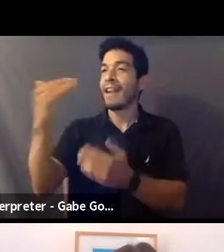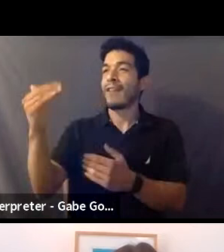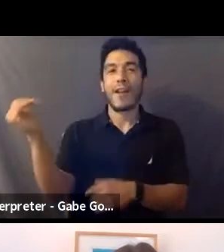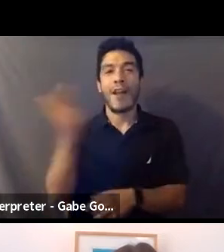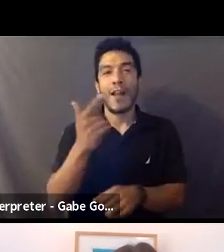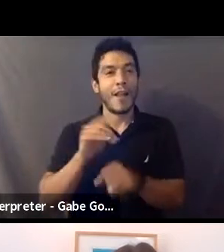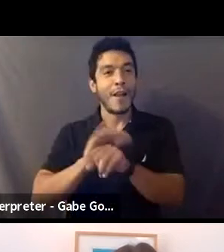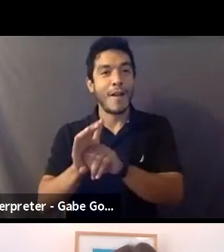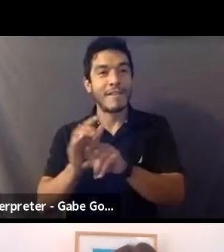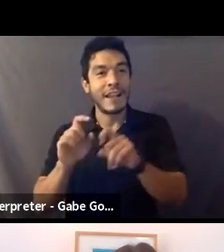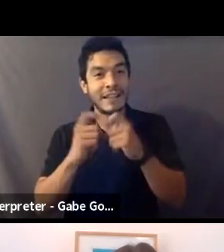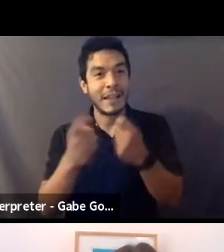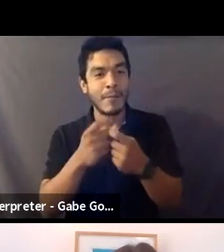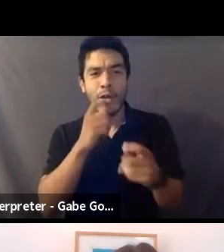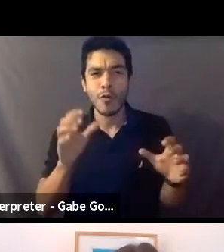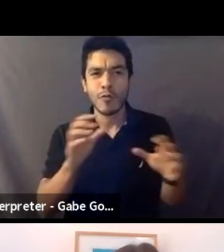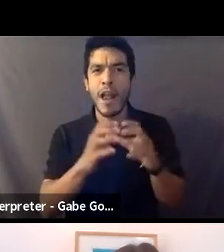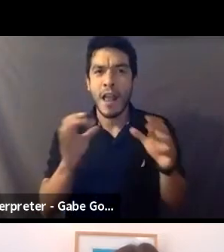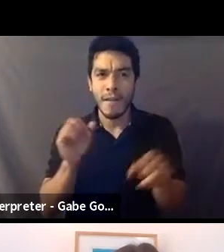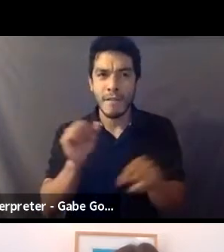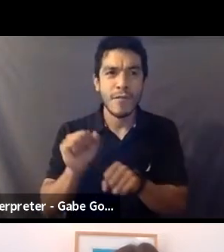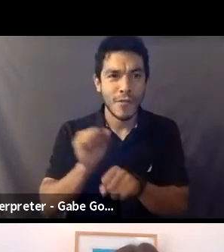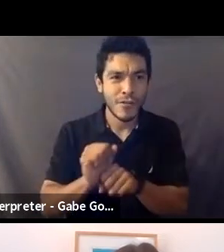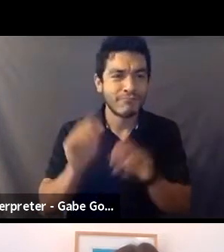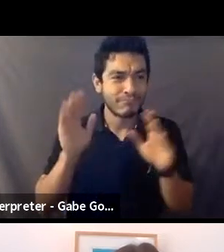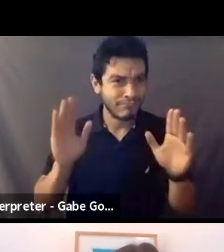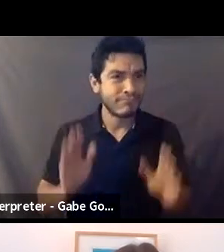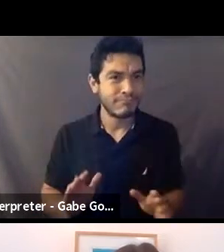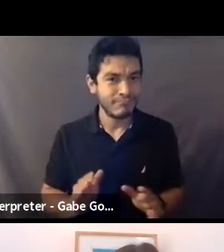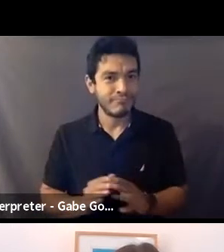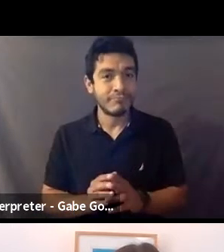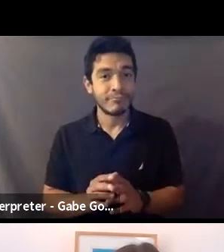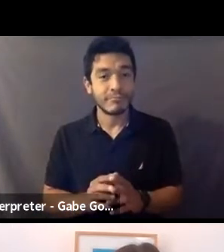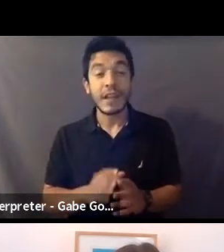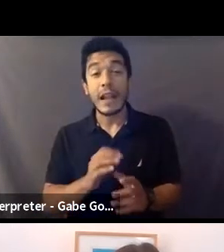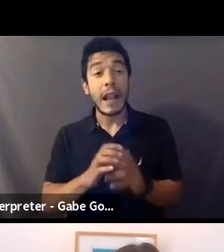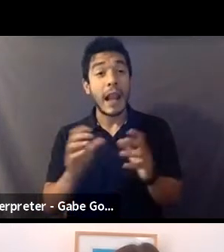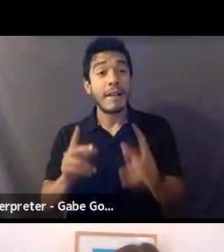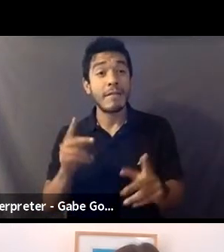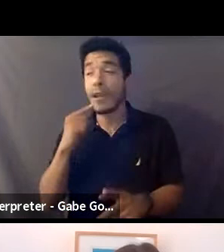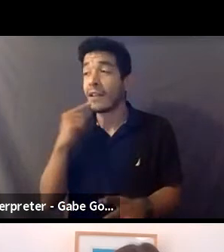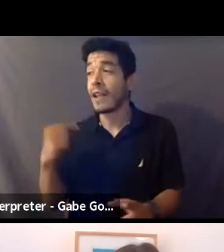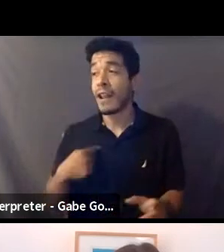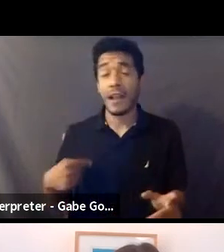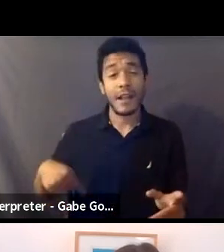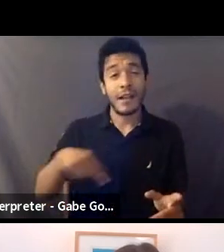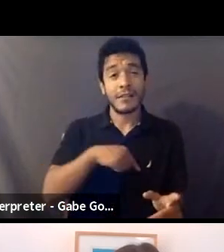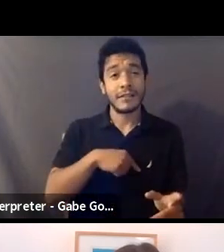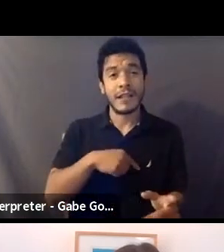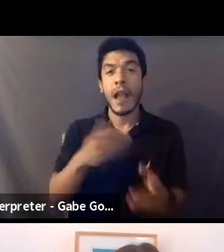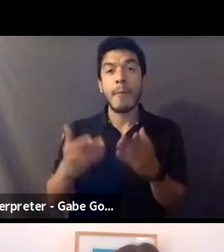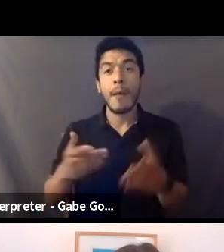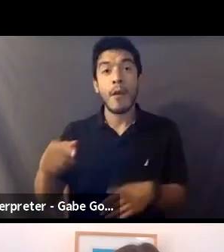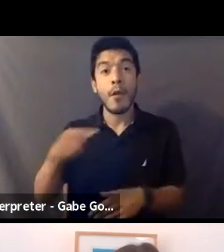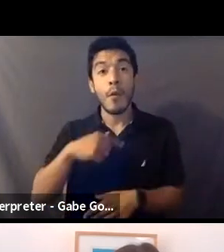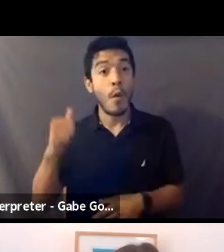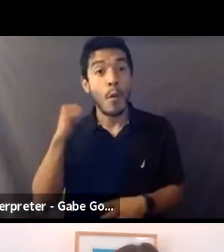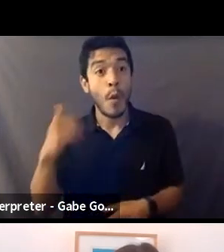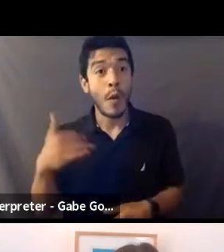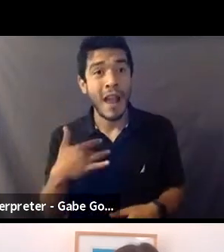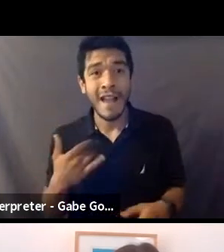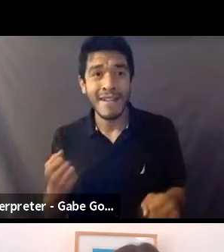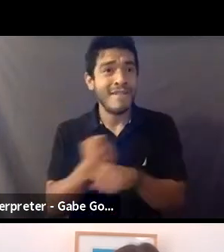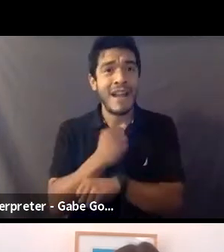teams who have been doing amazing work. And a lot of people kept saying to us, you know, I really think maybe we won't have intimate scenes or fight